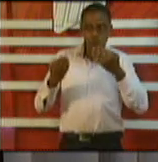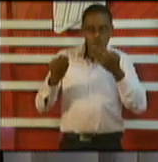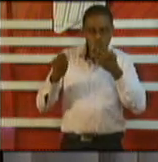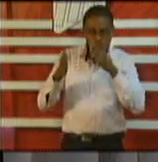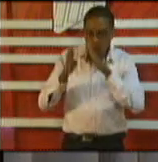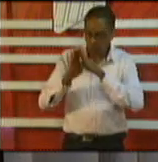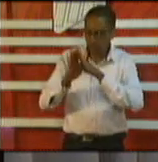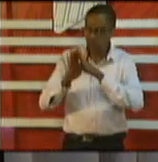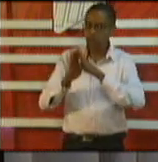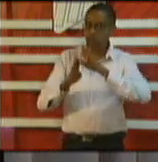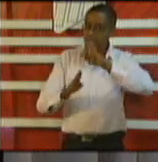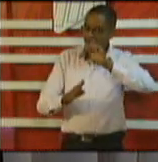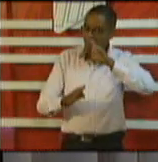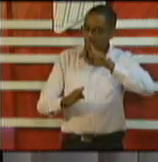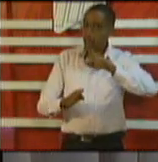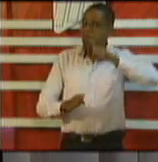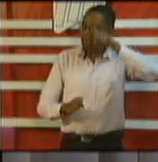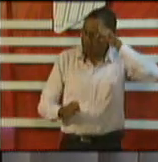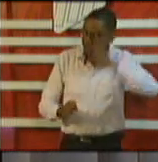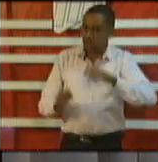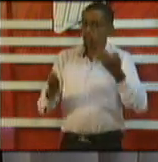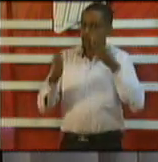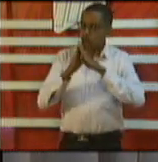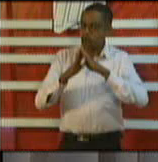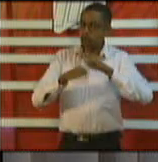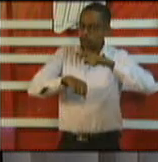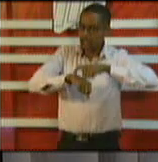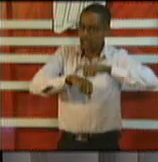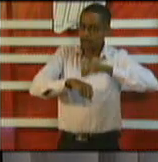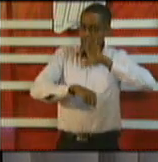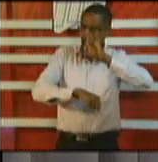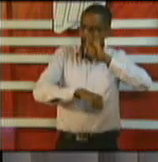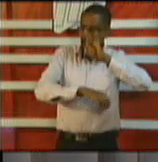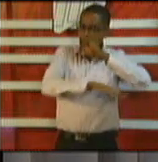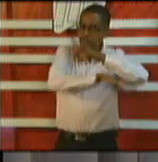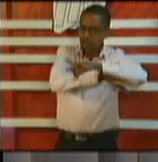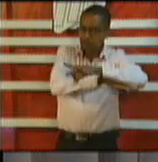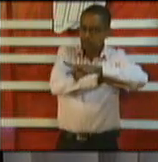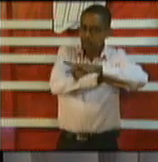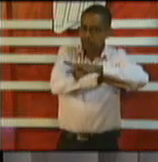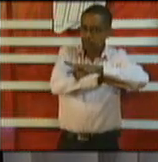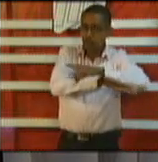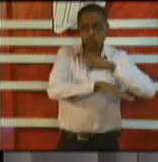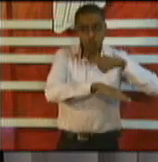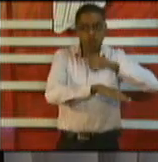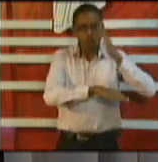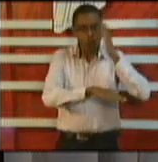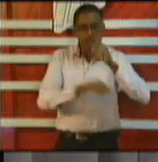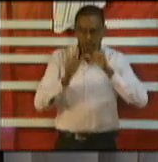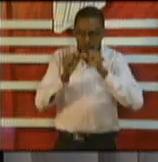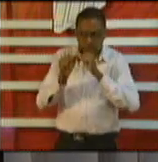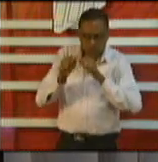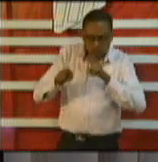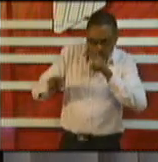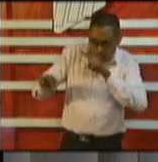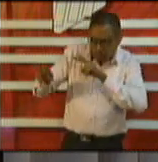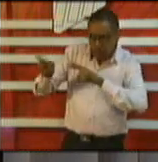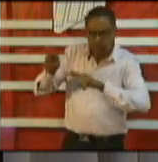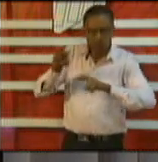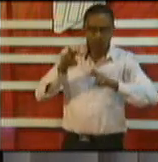bars by 8 p.m. that last call system and we're pleased we will be continuing to monitor this very very closely